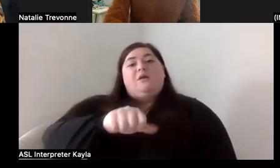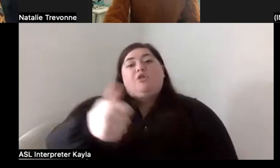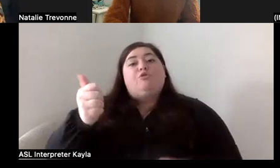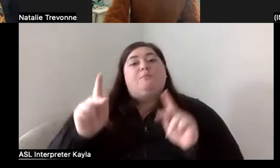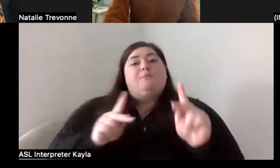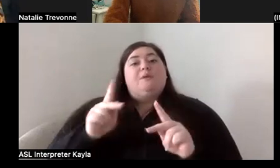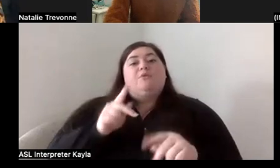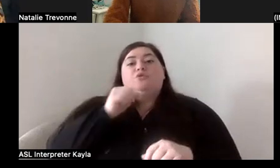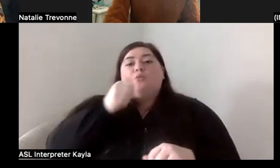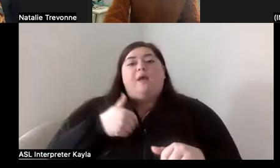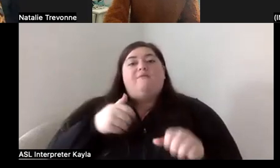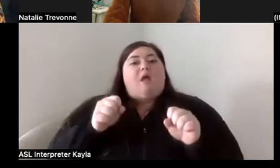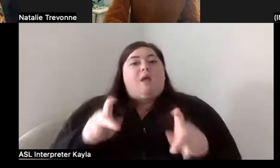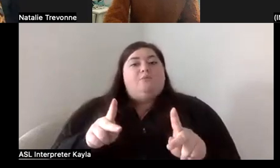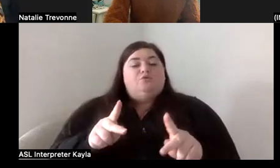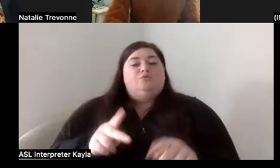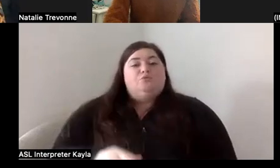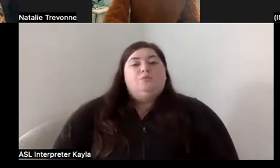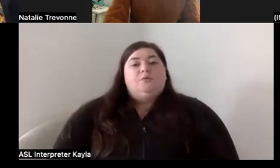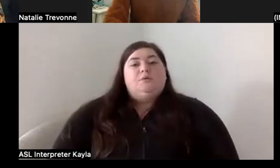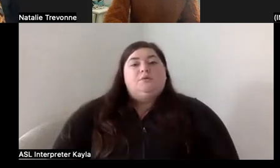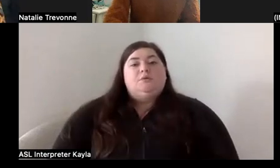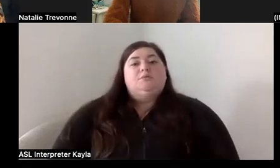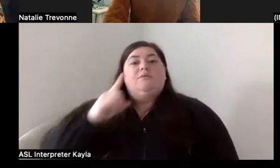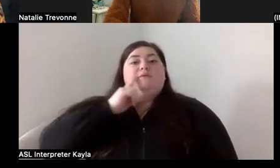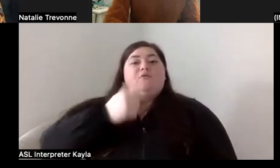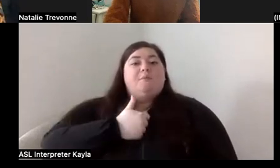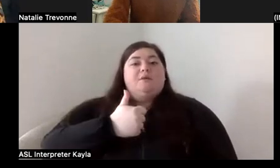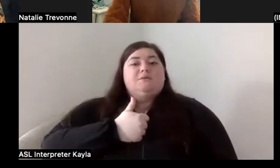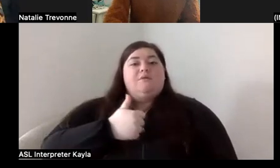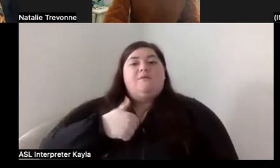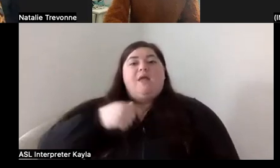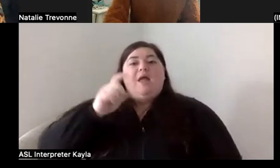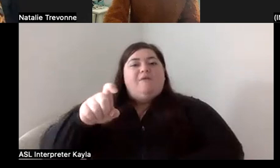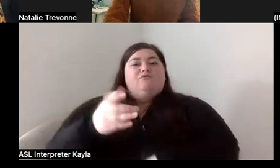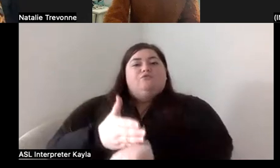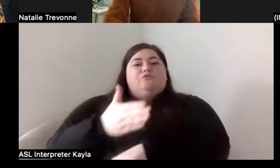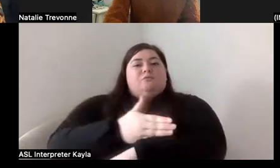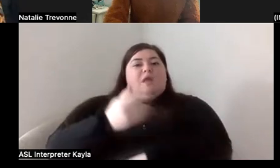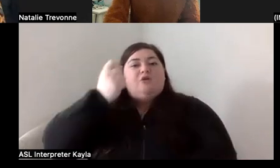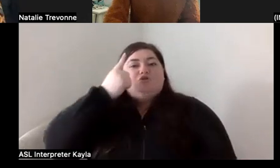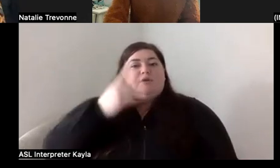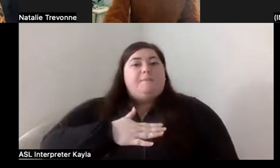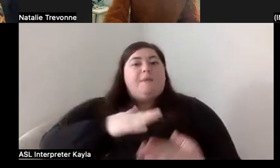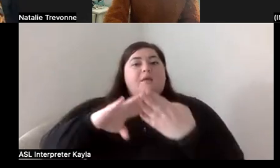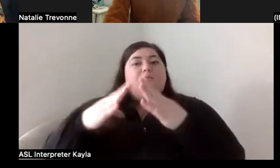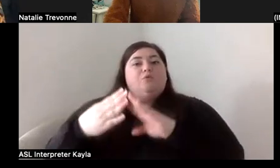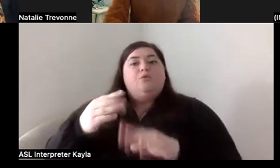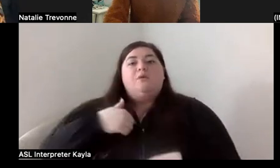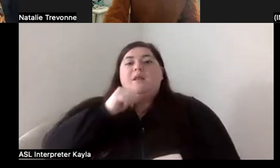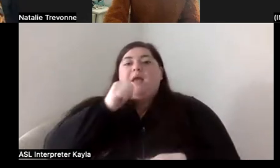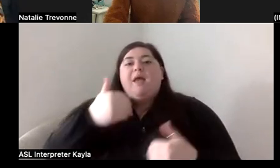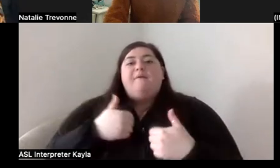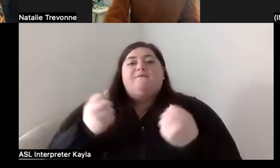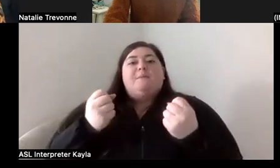have opportunities. And so for me, I was like, well, I need to better understand my community. I didn't have a lot of blind peers